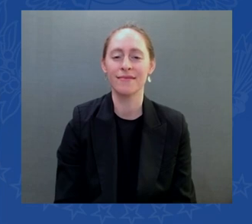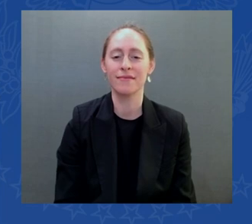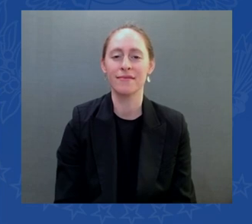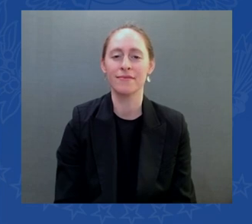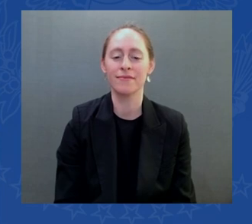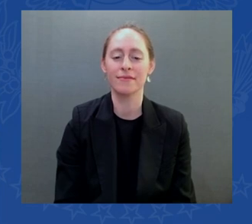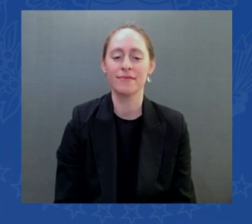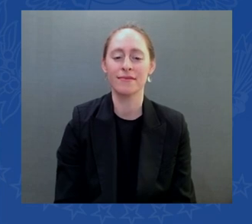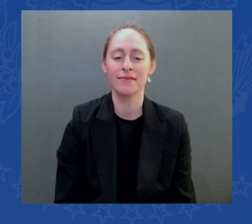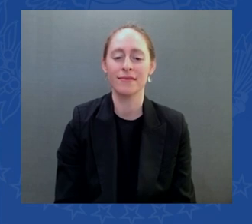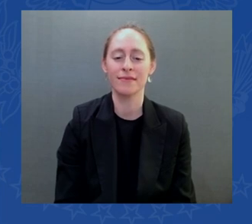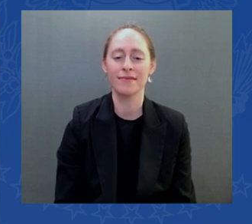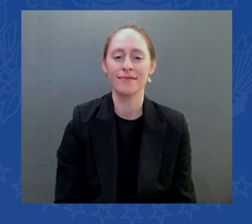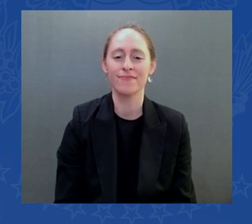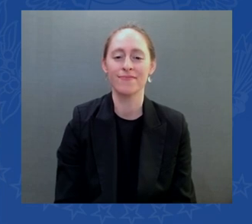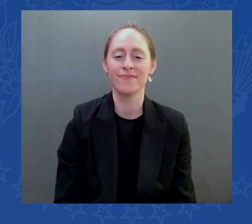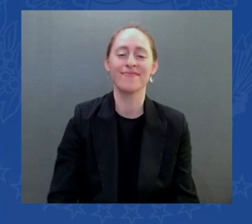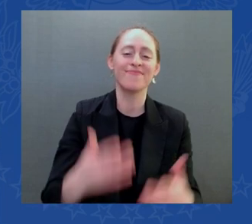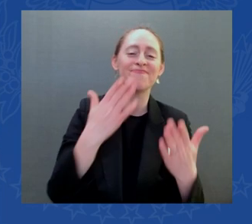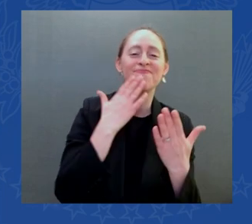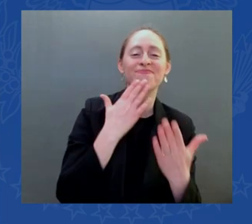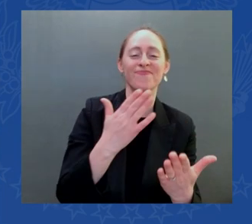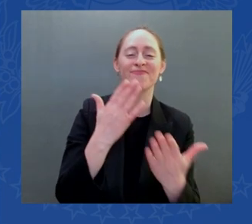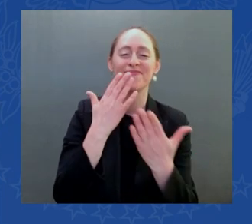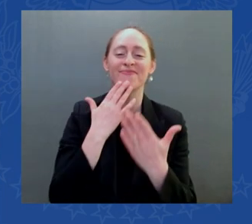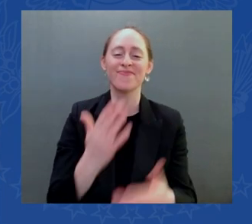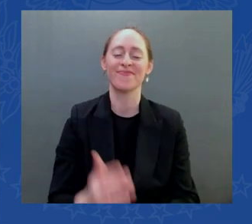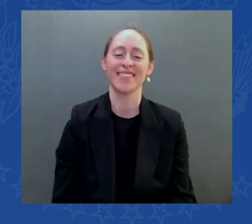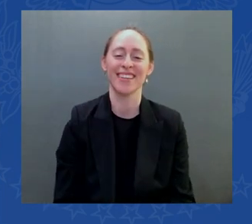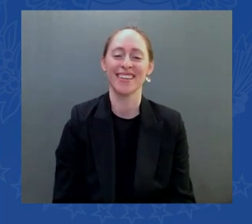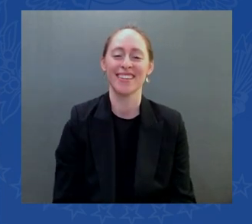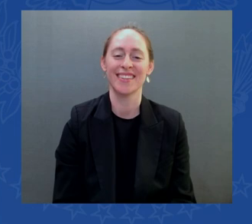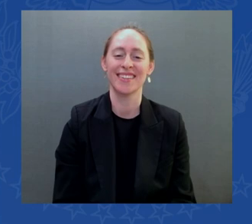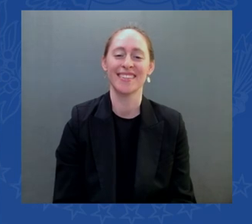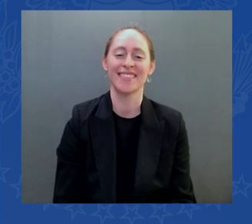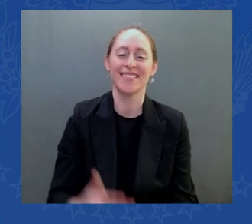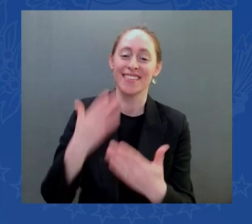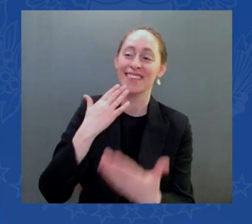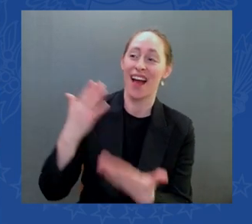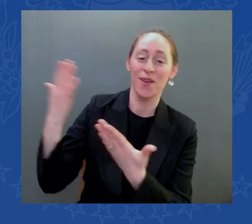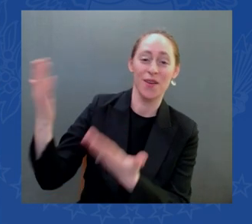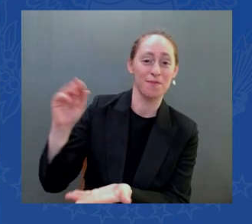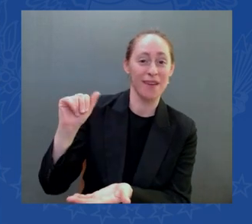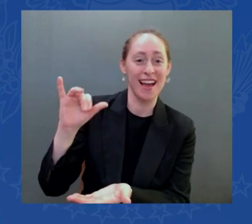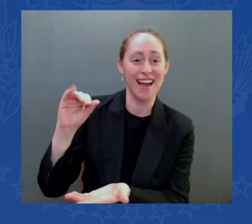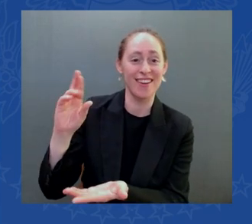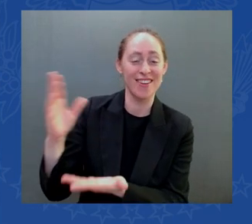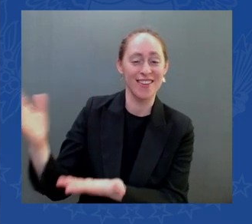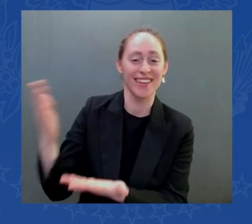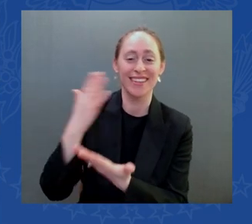thank you thank you thank you mr. mayor please take a seat if you have one